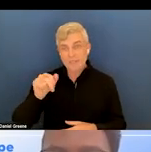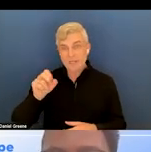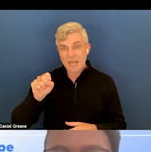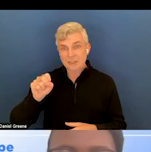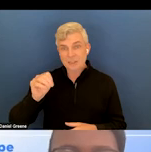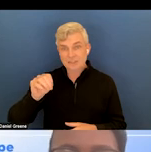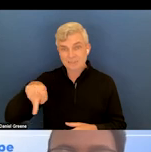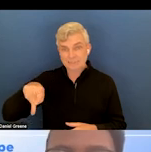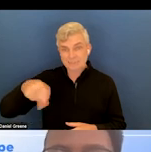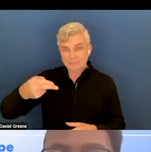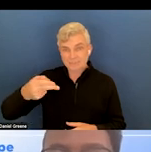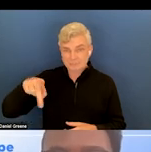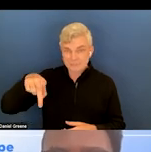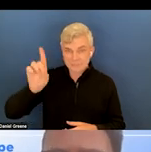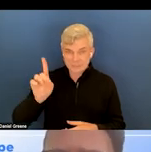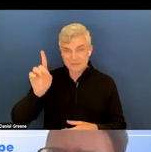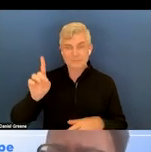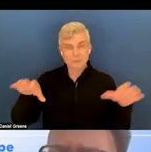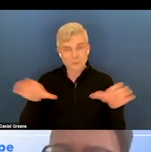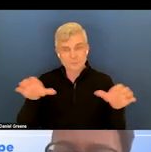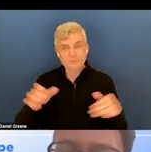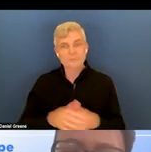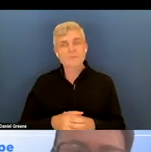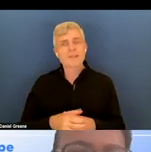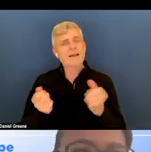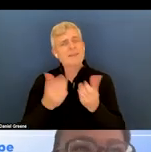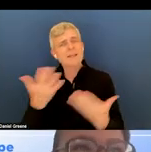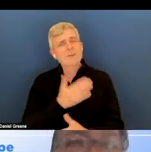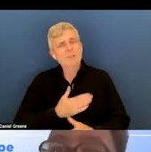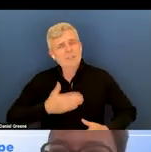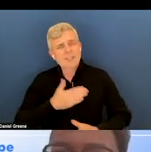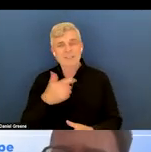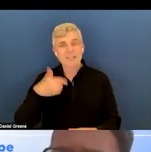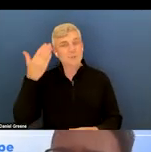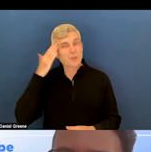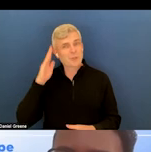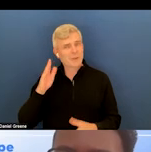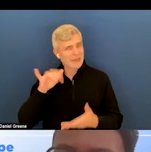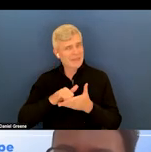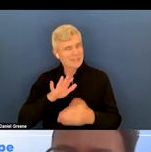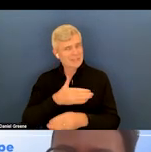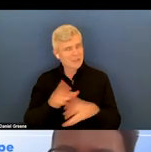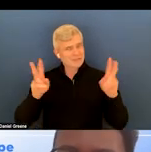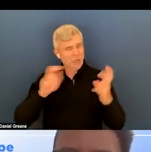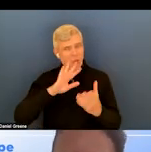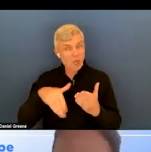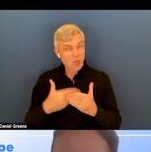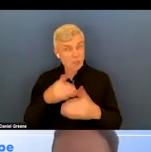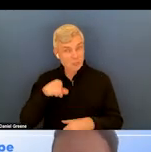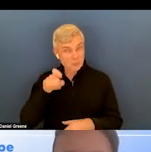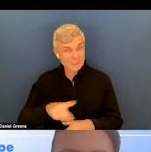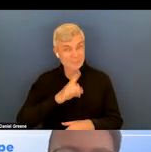transition. So much appreciation. I don't know if that, what is it, all you need is love? Did we already use that Beatles song yet?